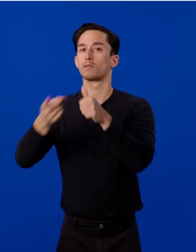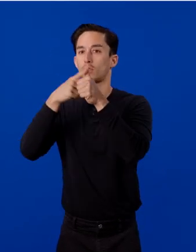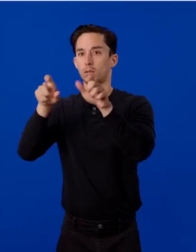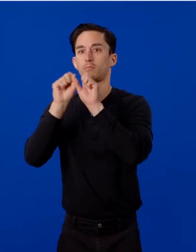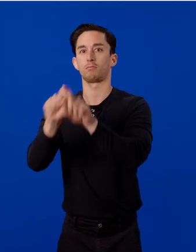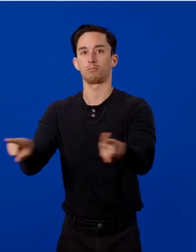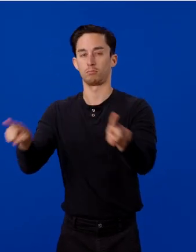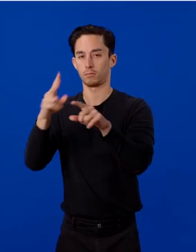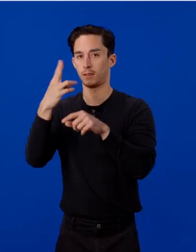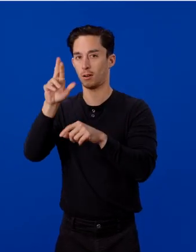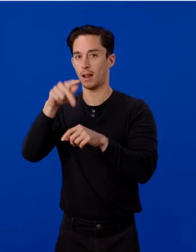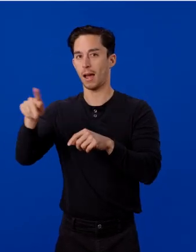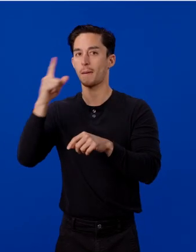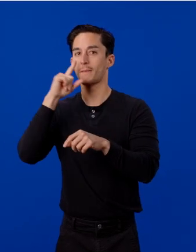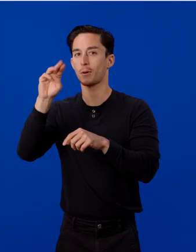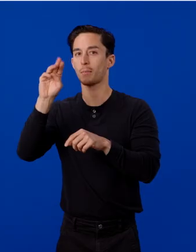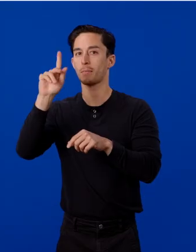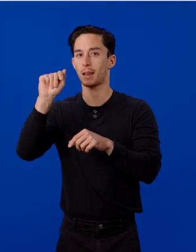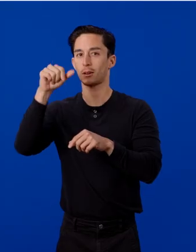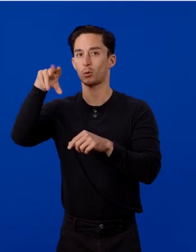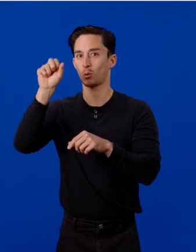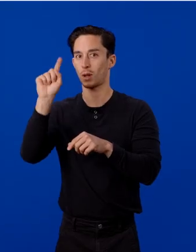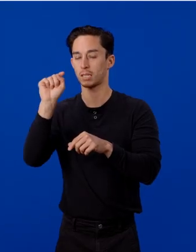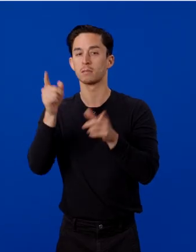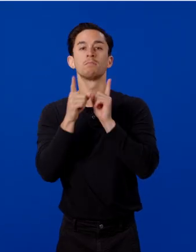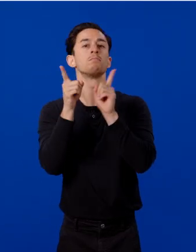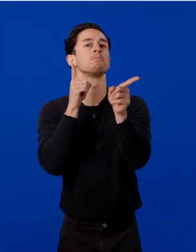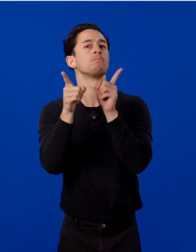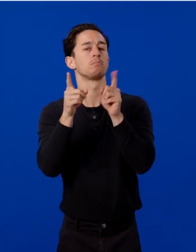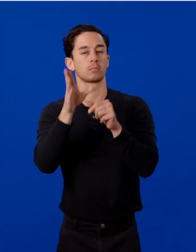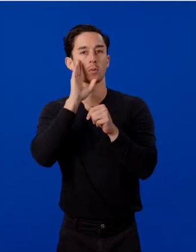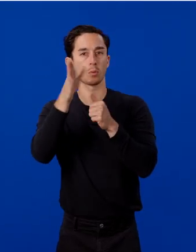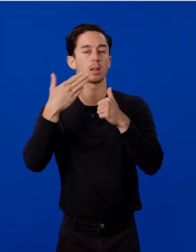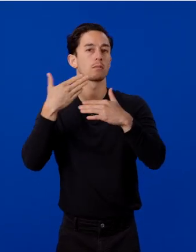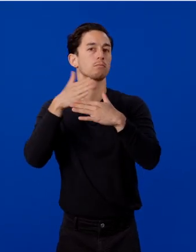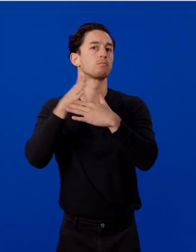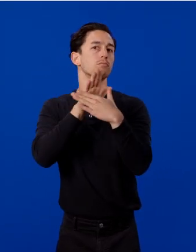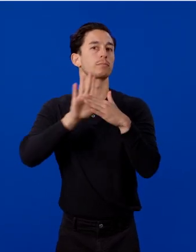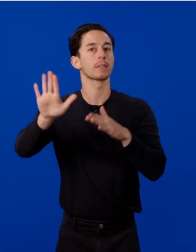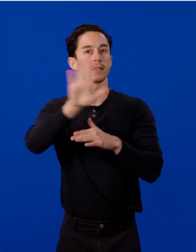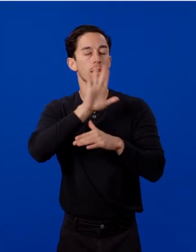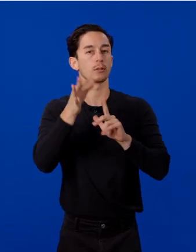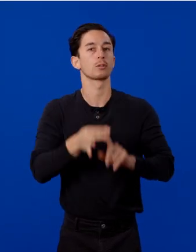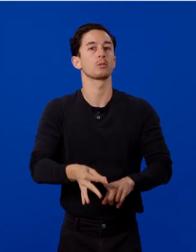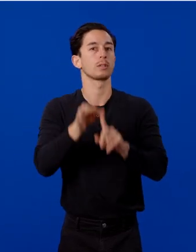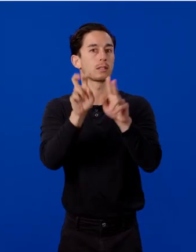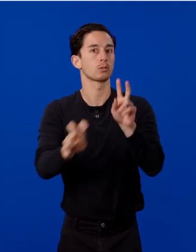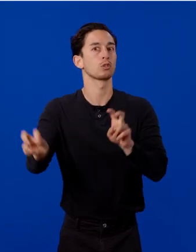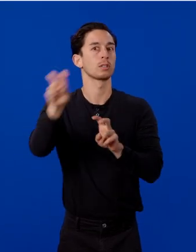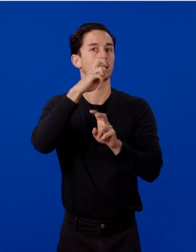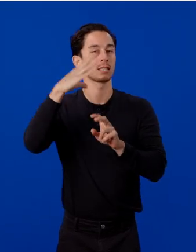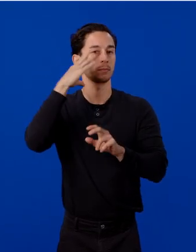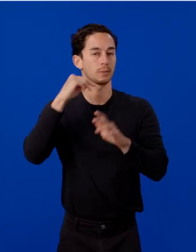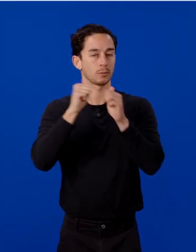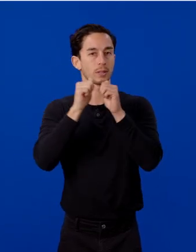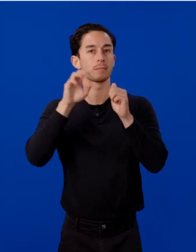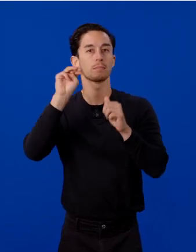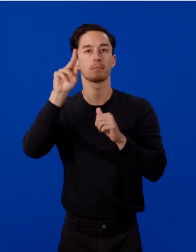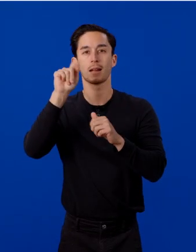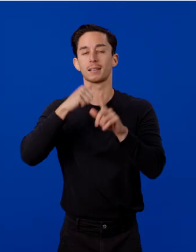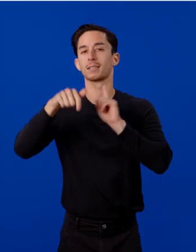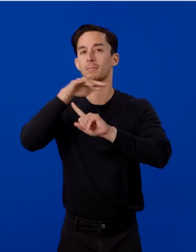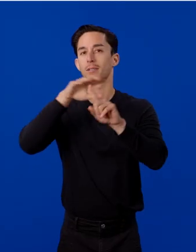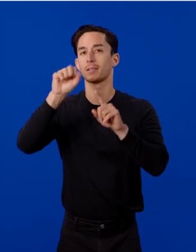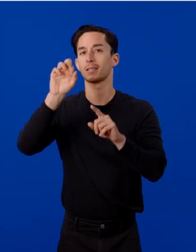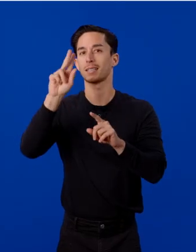app for MetaQuest. Both Tina and Gulzar will share their unique journeys and experiences with Meta Spatial SDK. And together, their stories